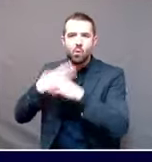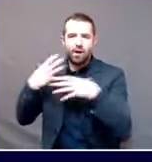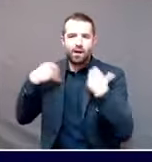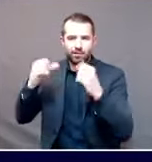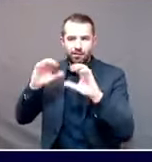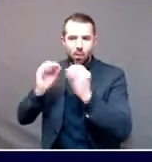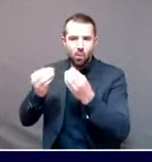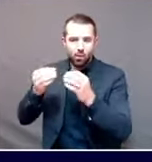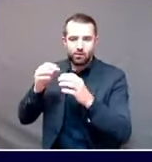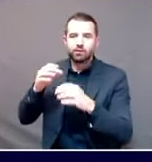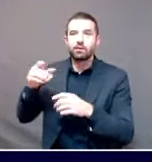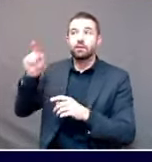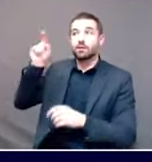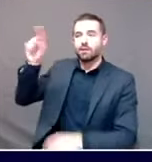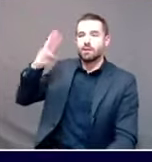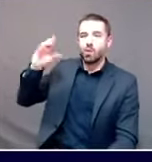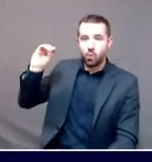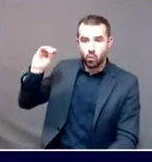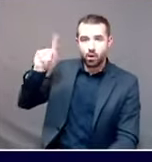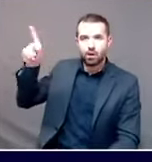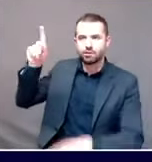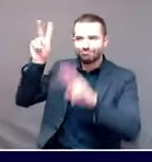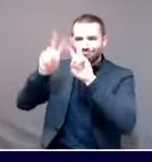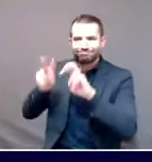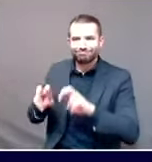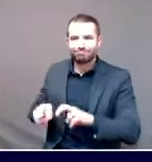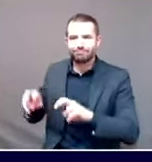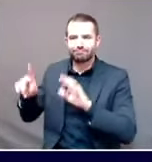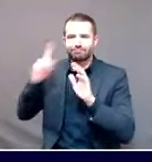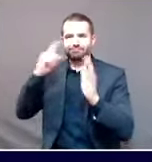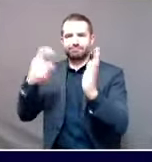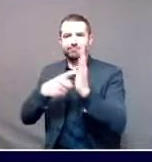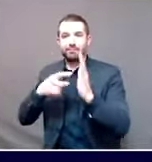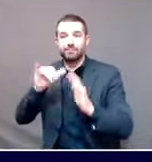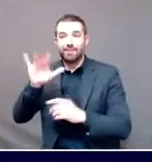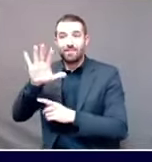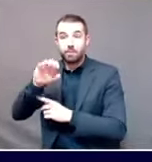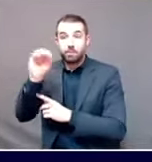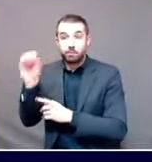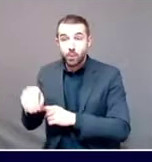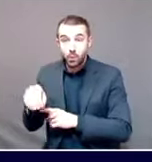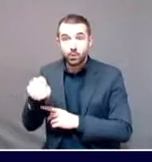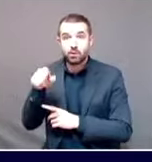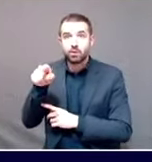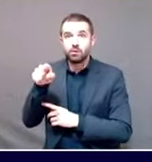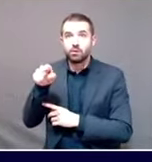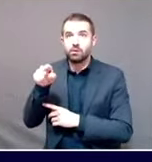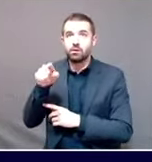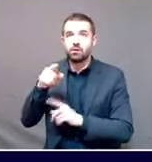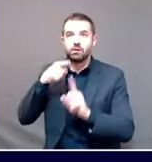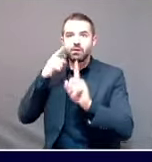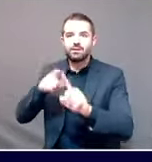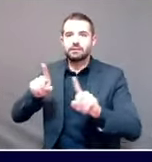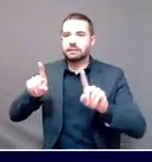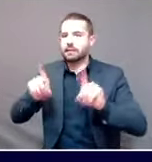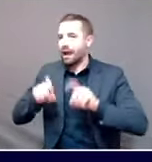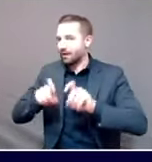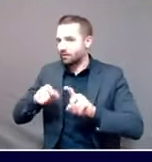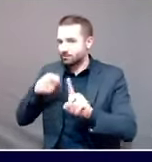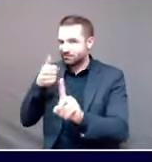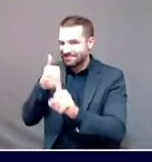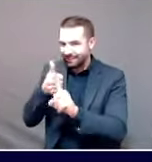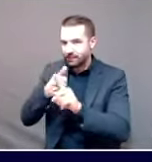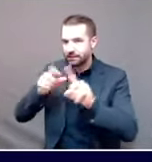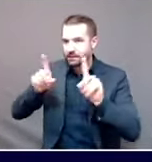there was, generally speaking, enough testing going on. So it was more a metric for testing volume, as opposed